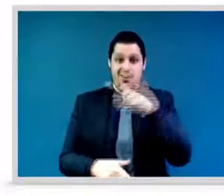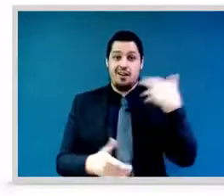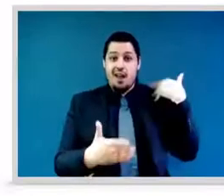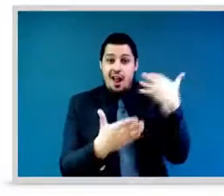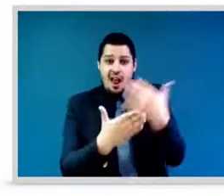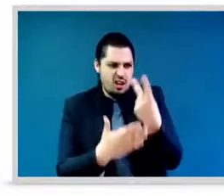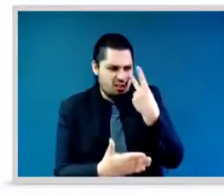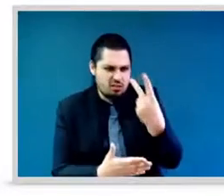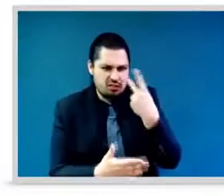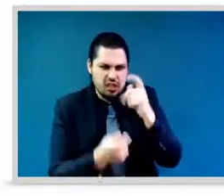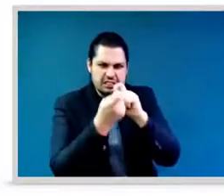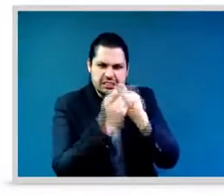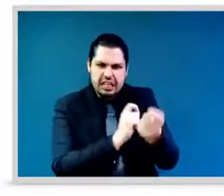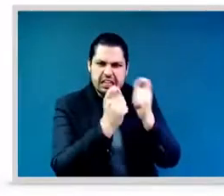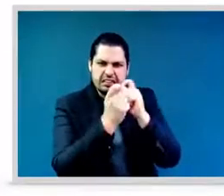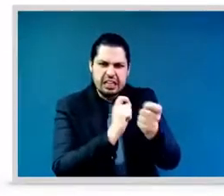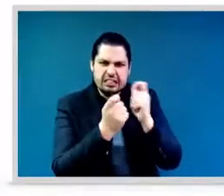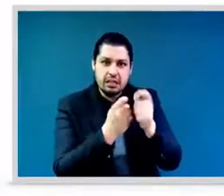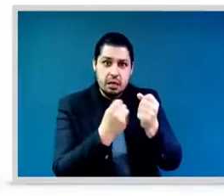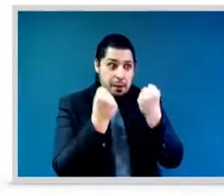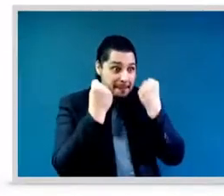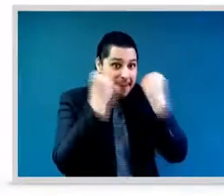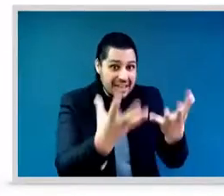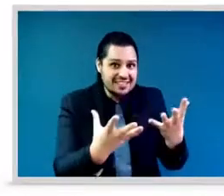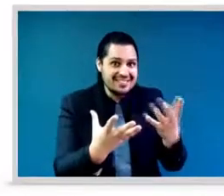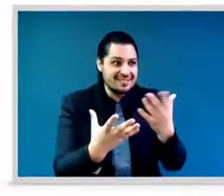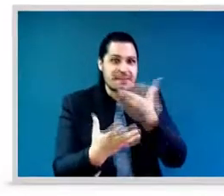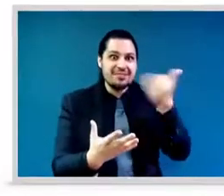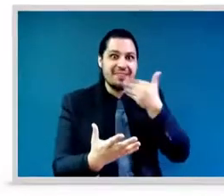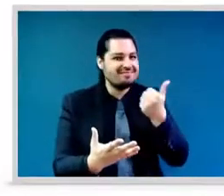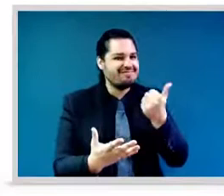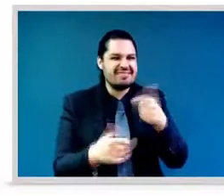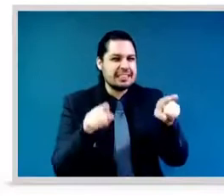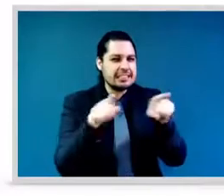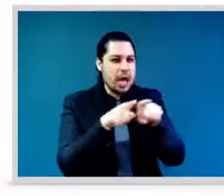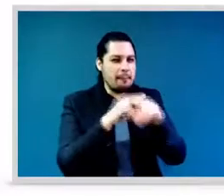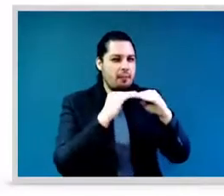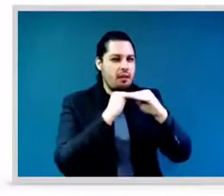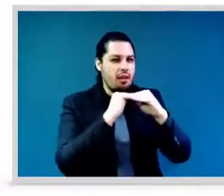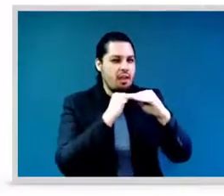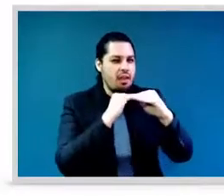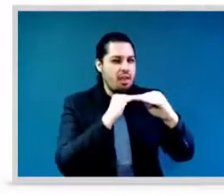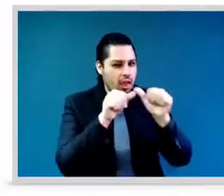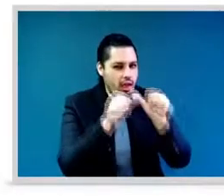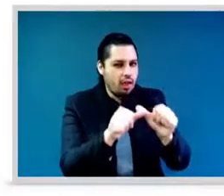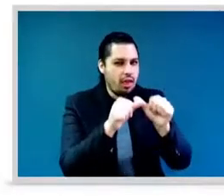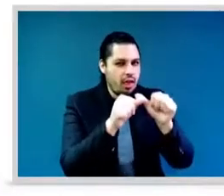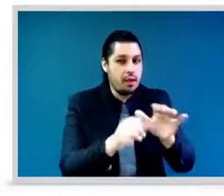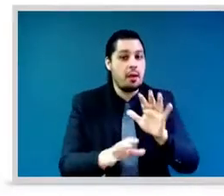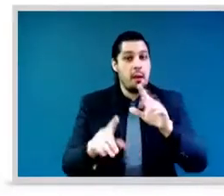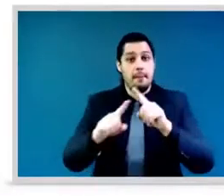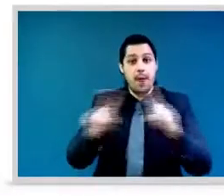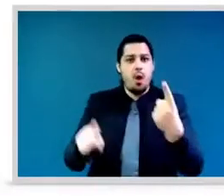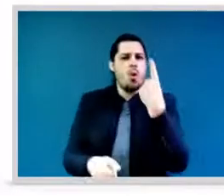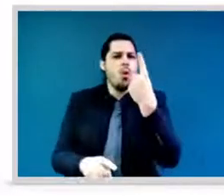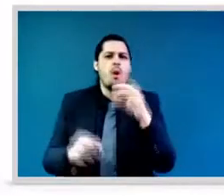also to highlight is that perhaps there is a huge misconception in many parts of the world that